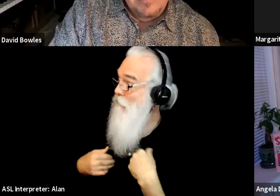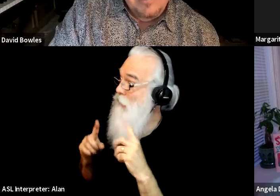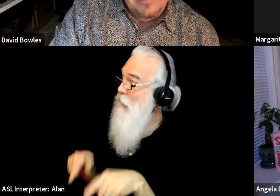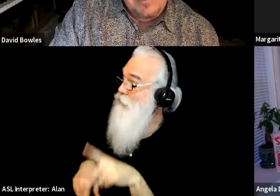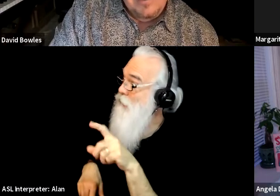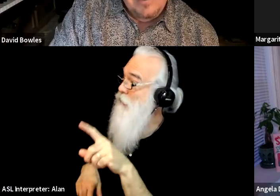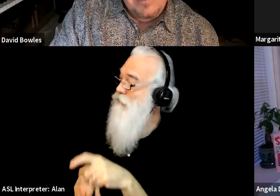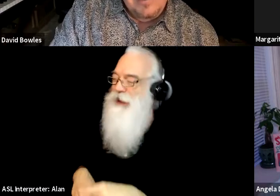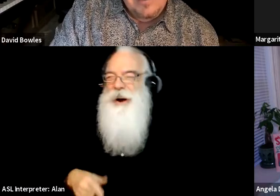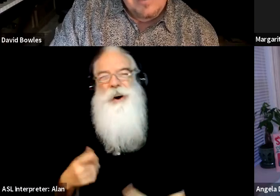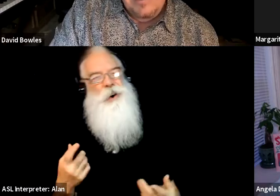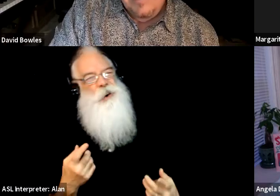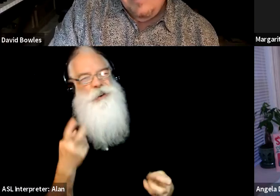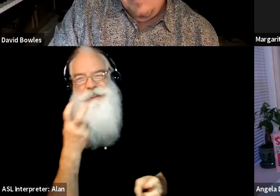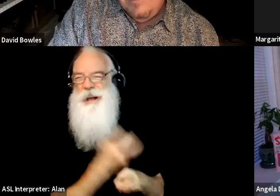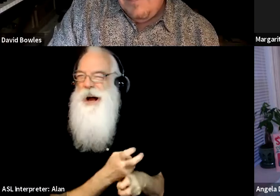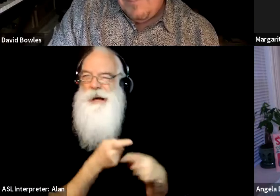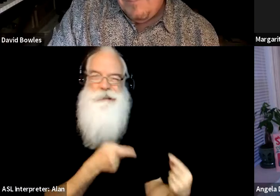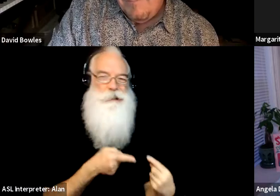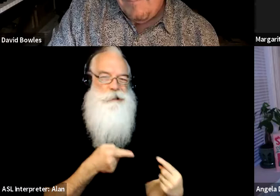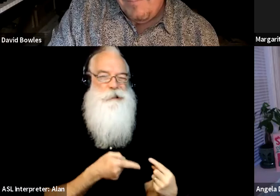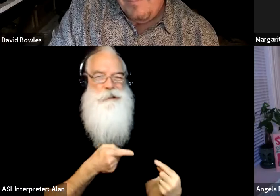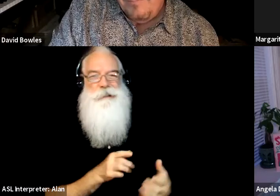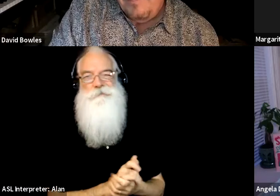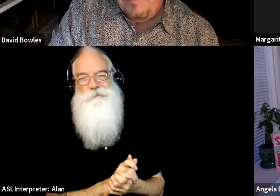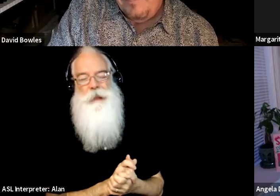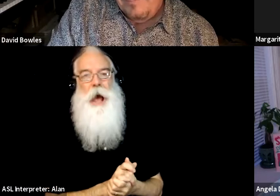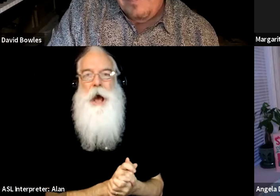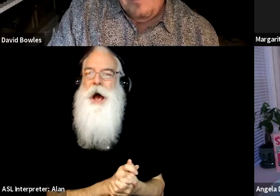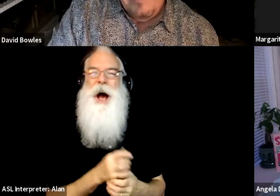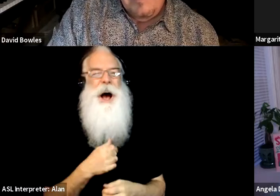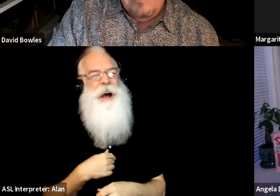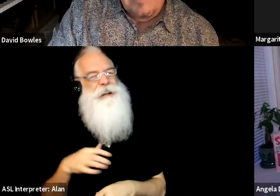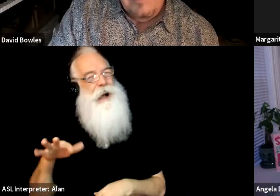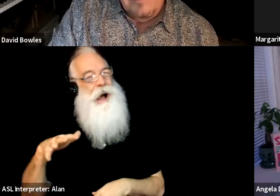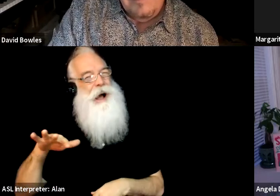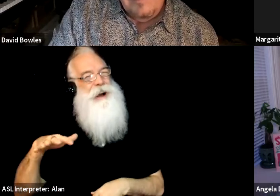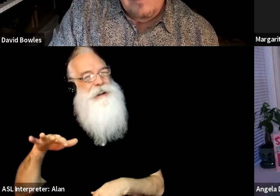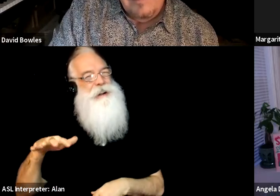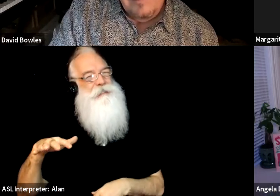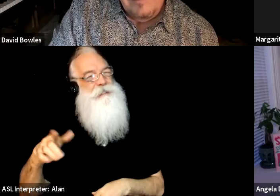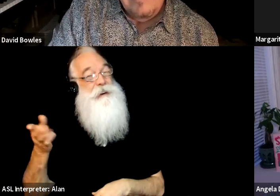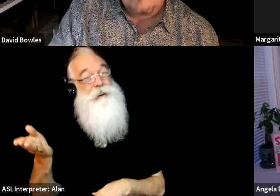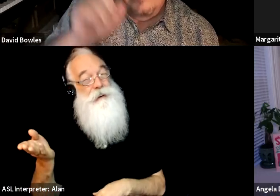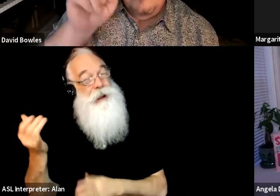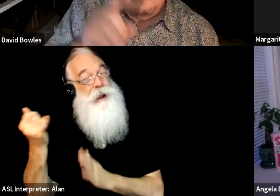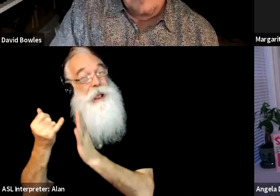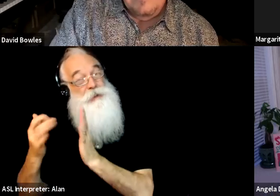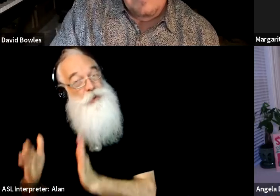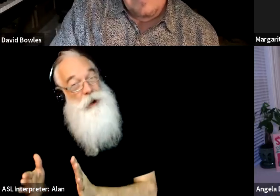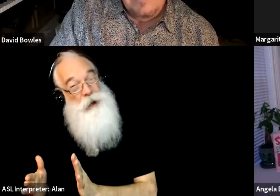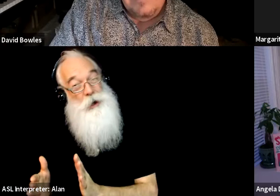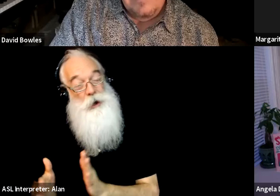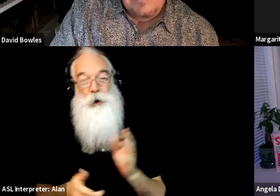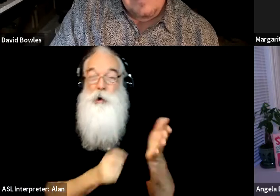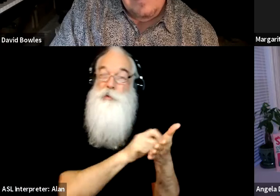I mean, it is definitely hard. I kind of toy in between illustrators and writers. So there's many